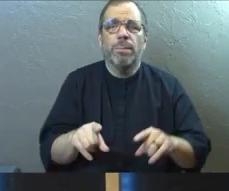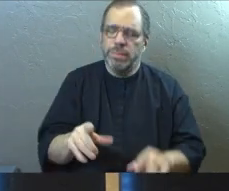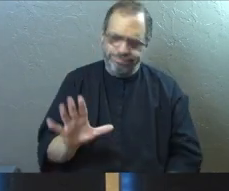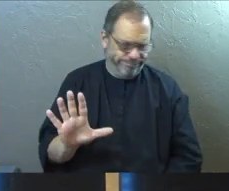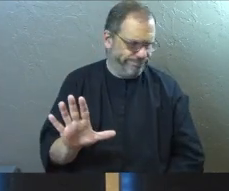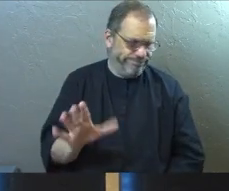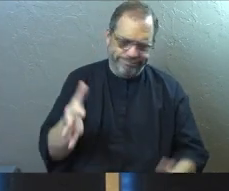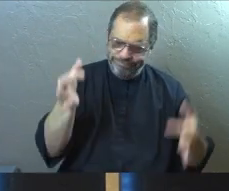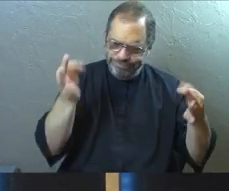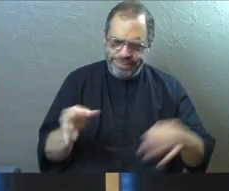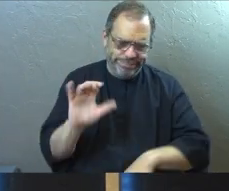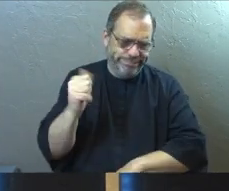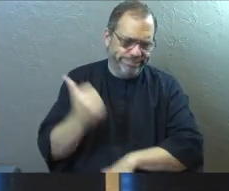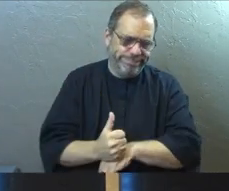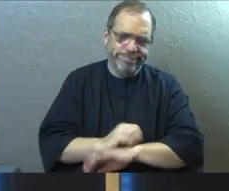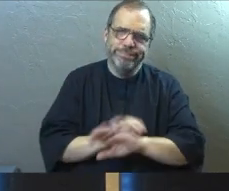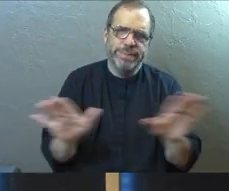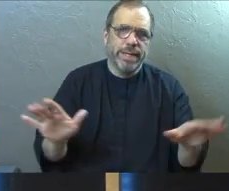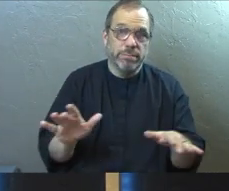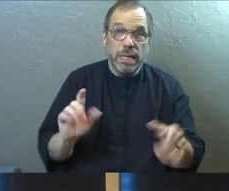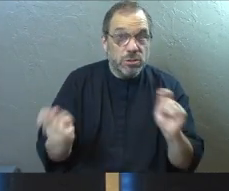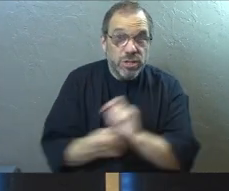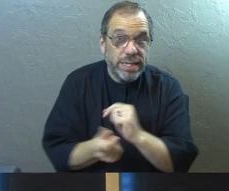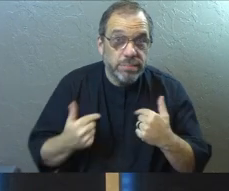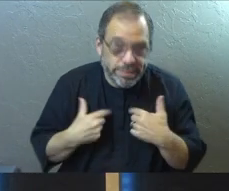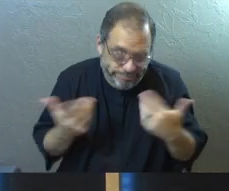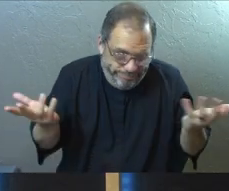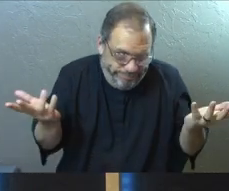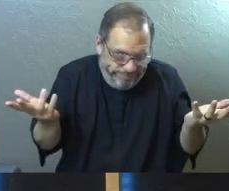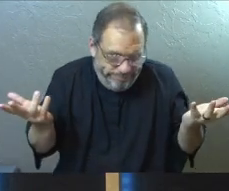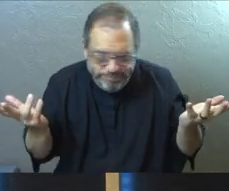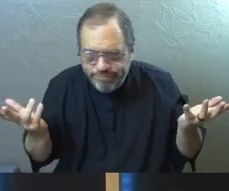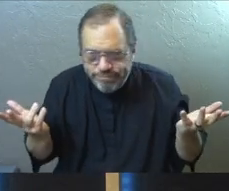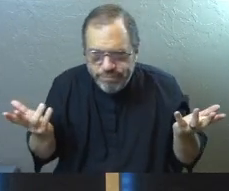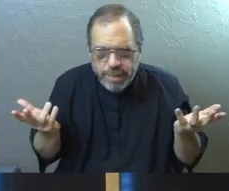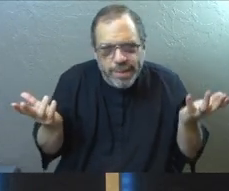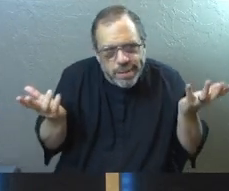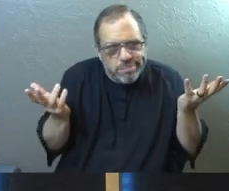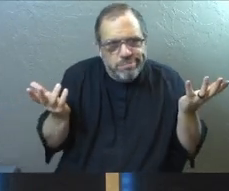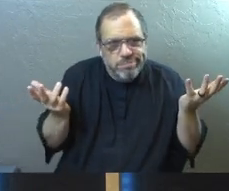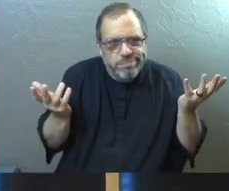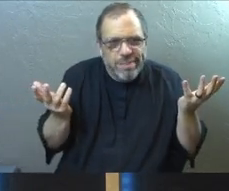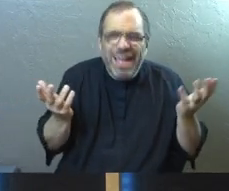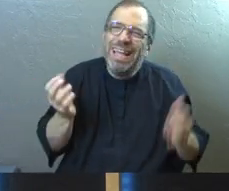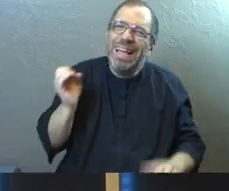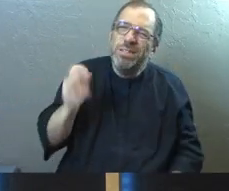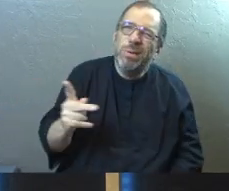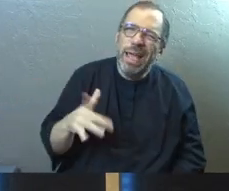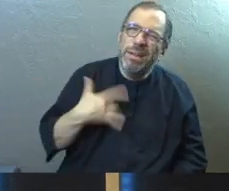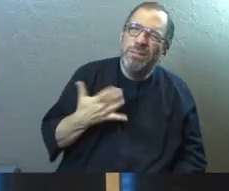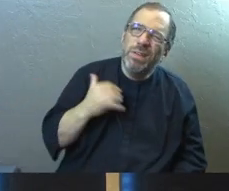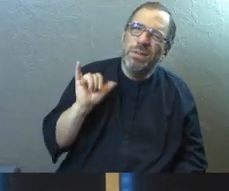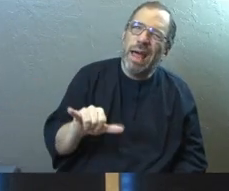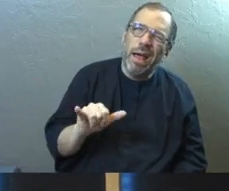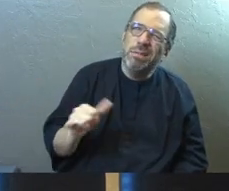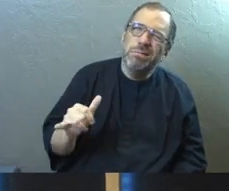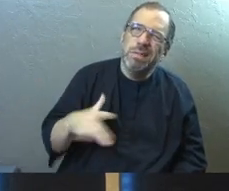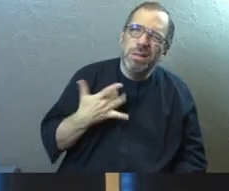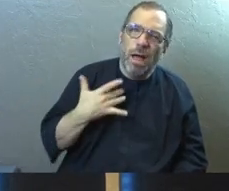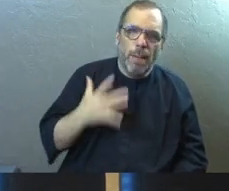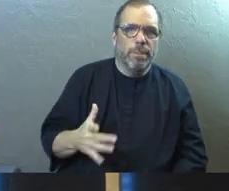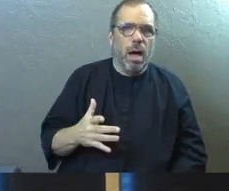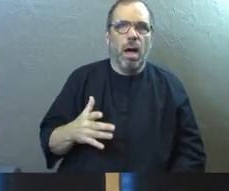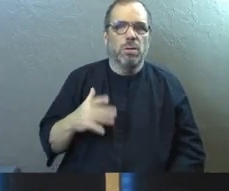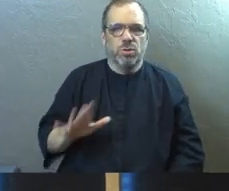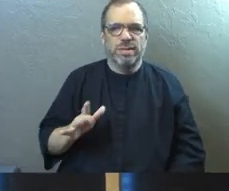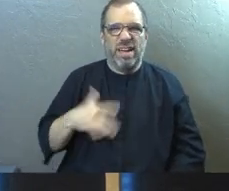I don't feel like I can necessarily change things and that's an okay place to be but in the